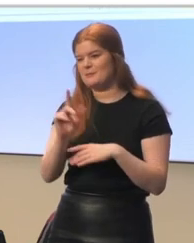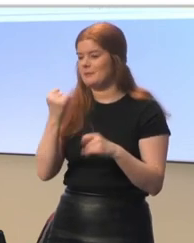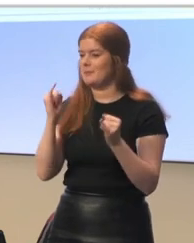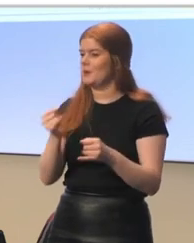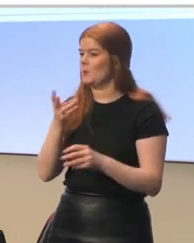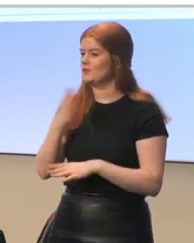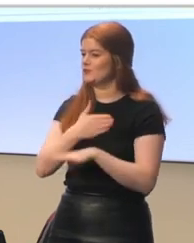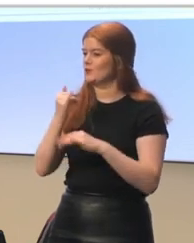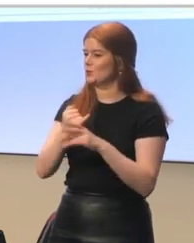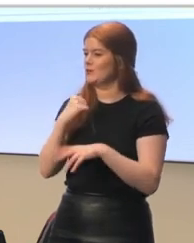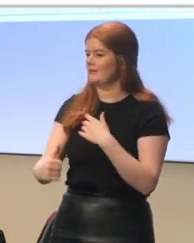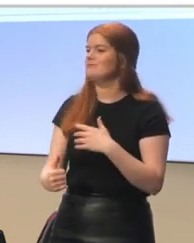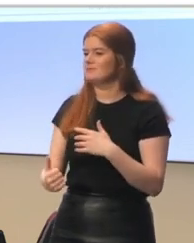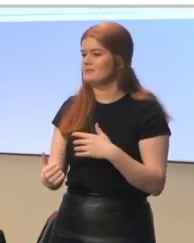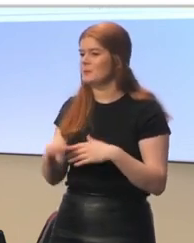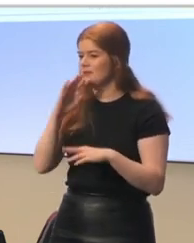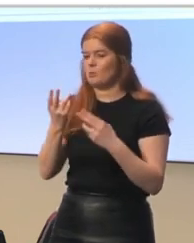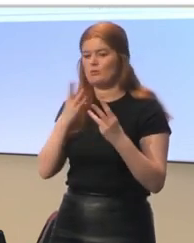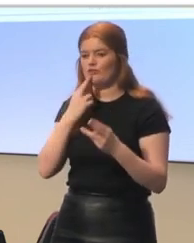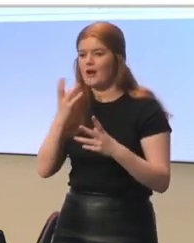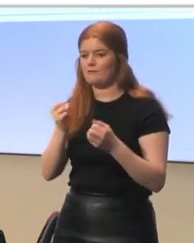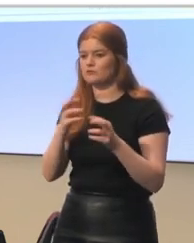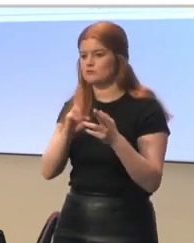to start school. So, they need a routine.